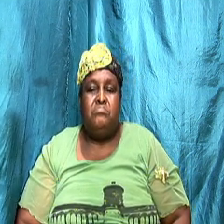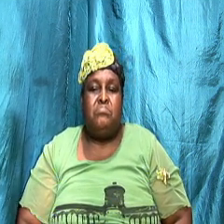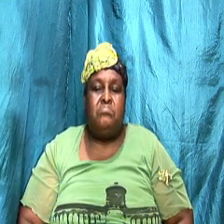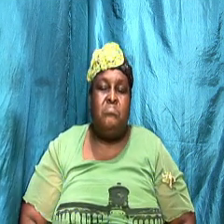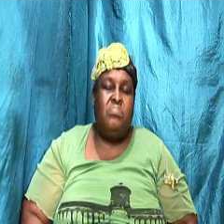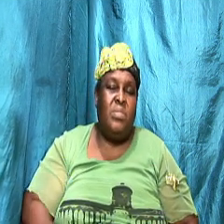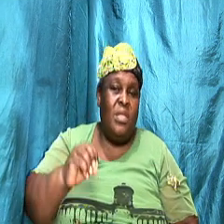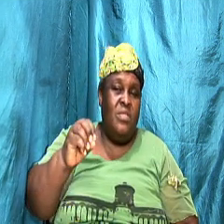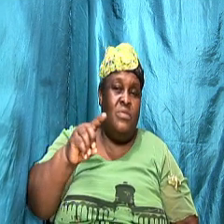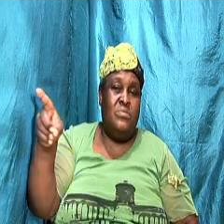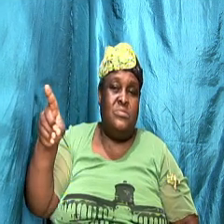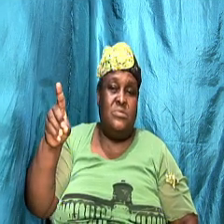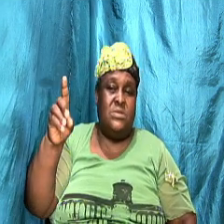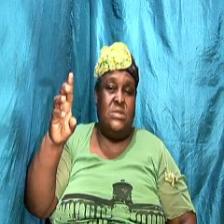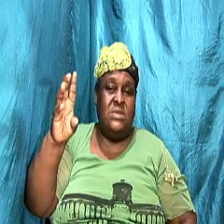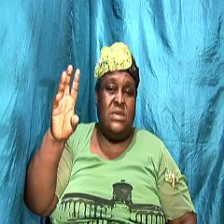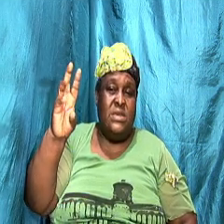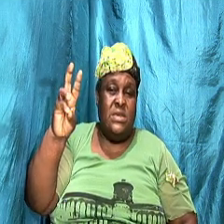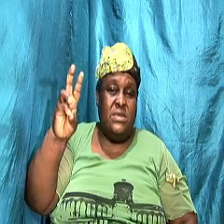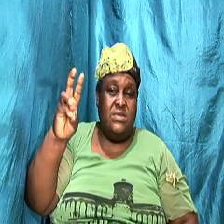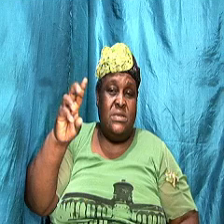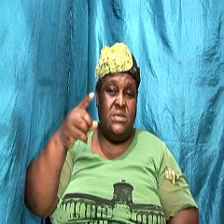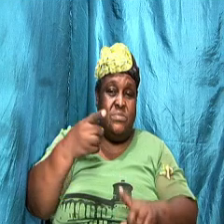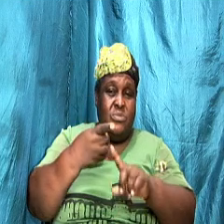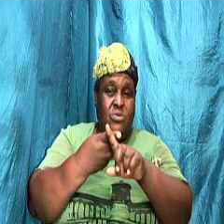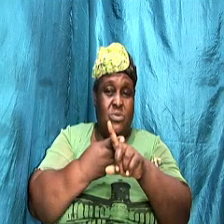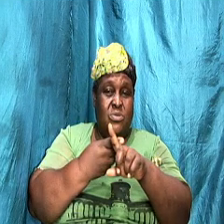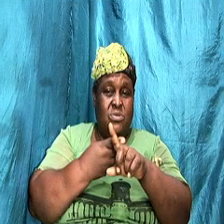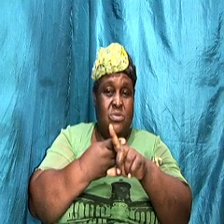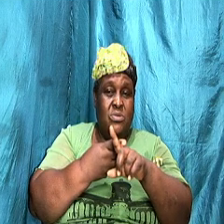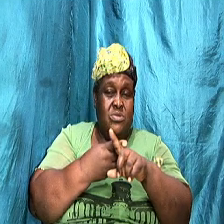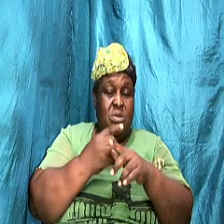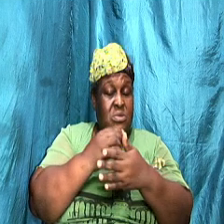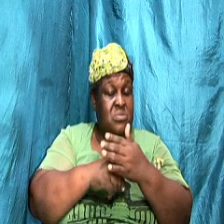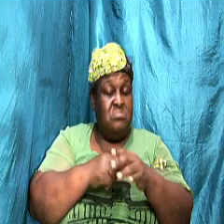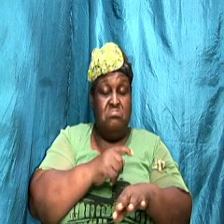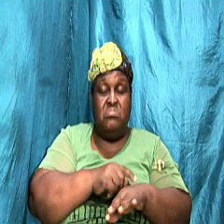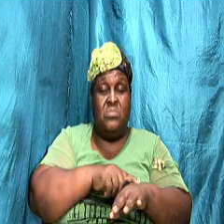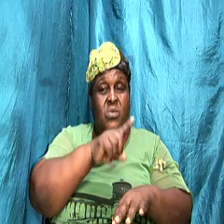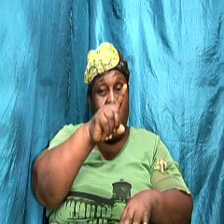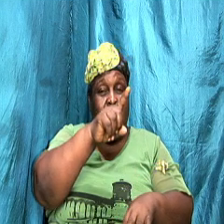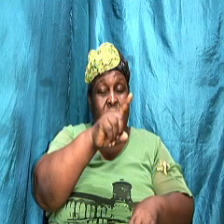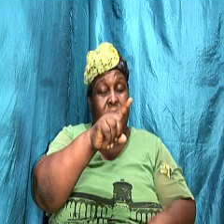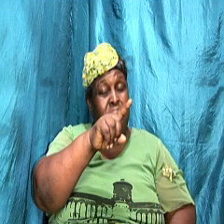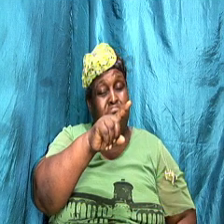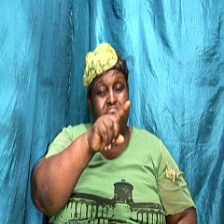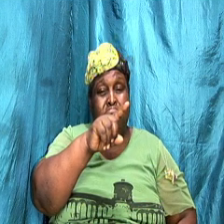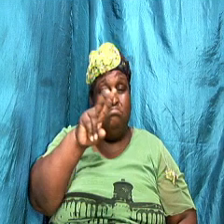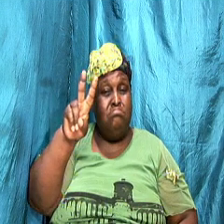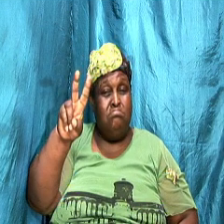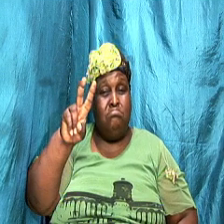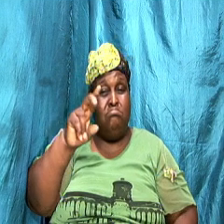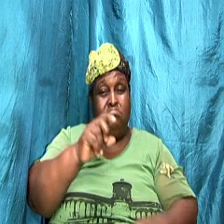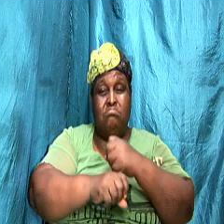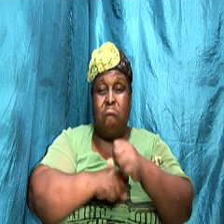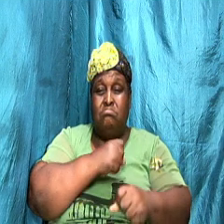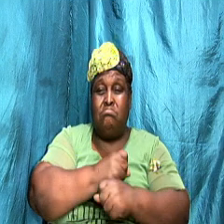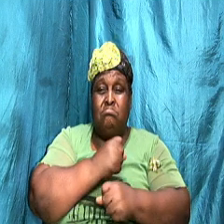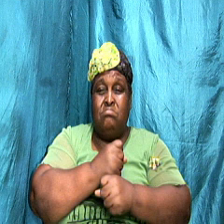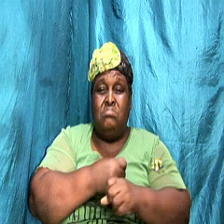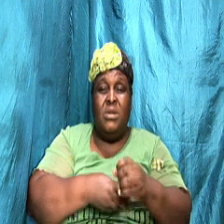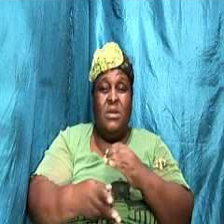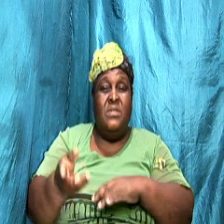or sometimes one year two years but there is a period where nothing goes wrong you just tend to